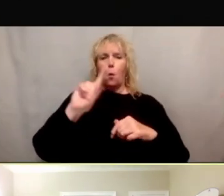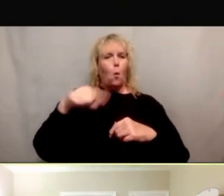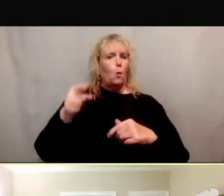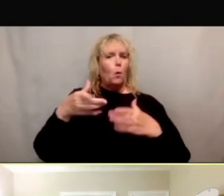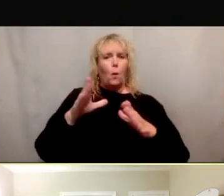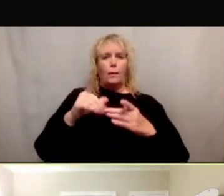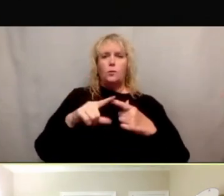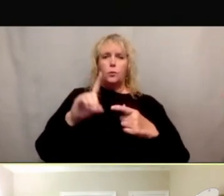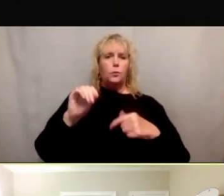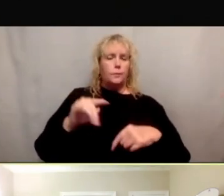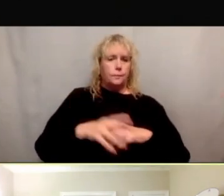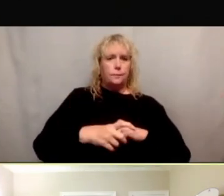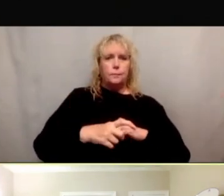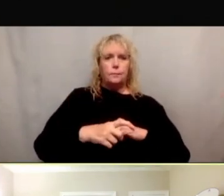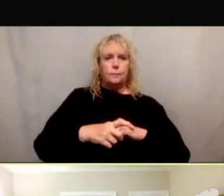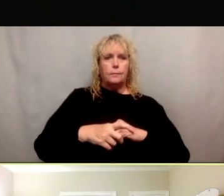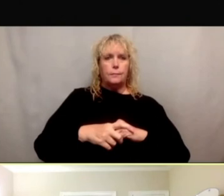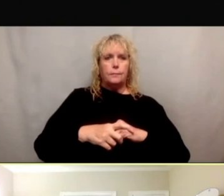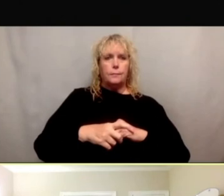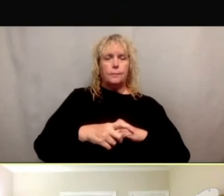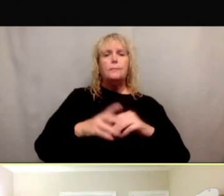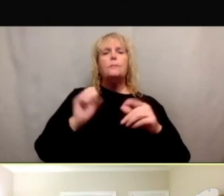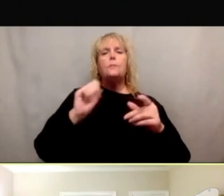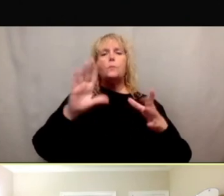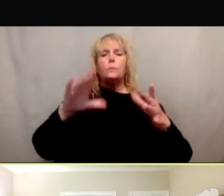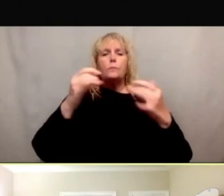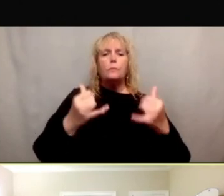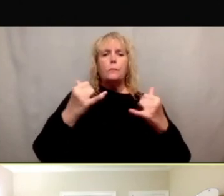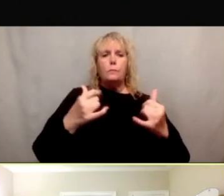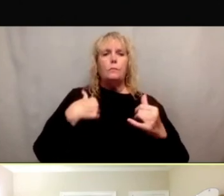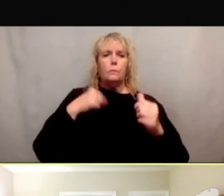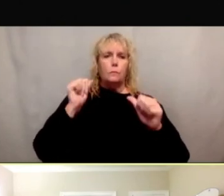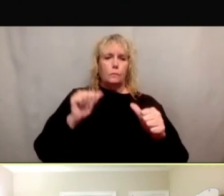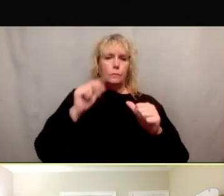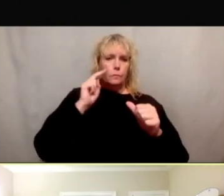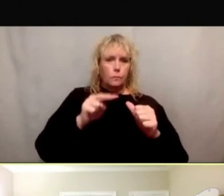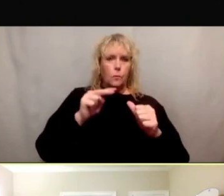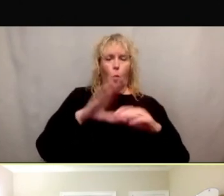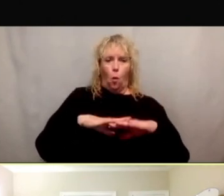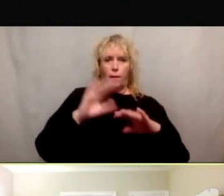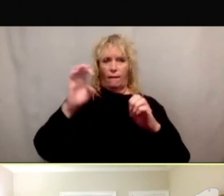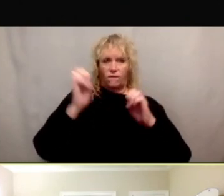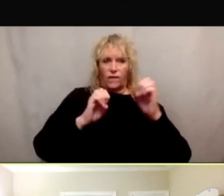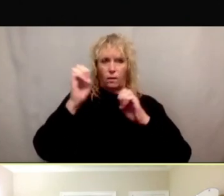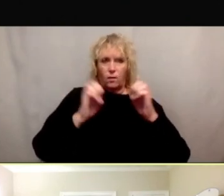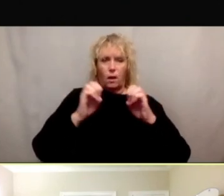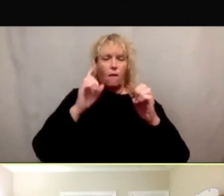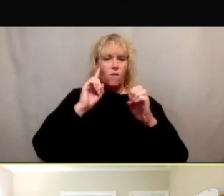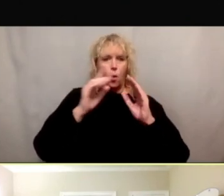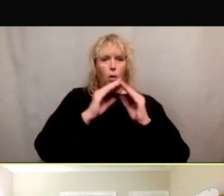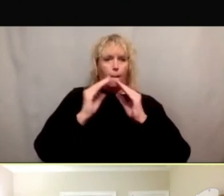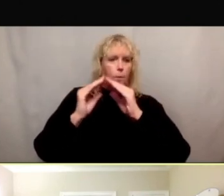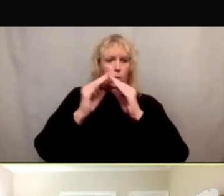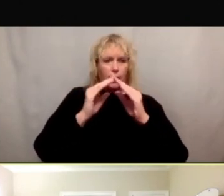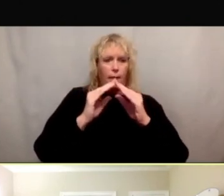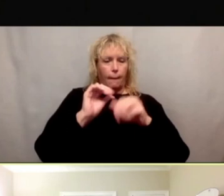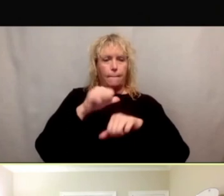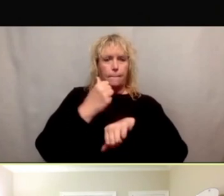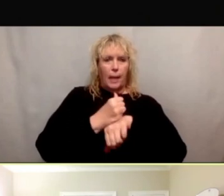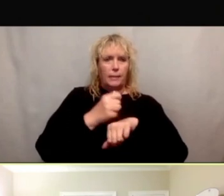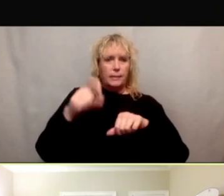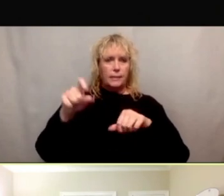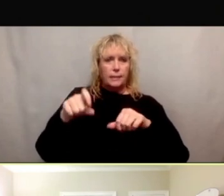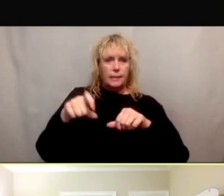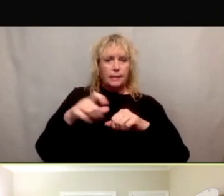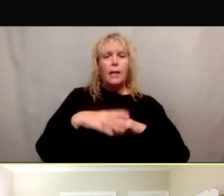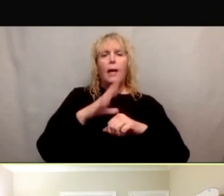So right now I'm working on an evaluation of a community-based needs assessment that was really interesting. And it involved